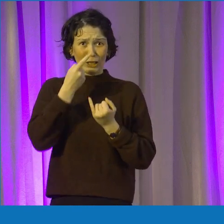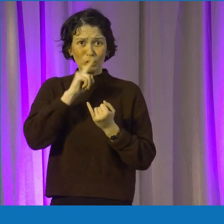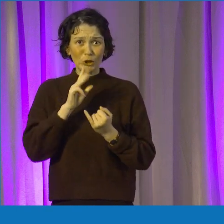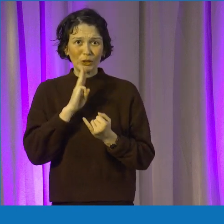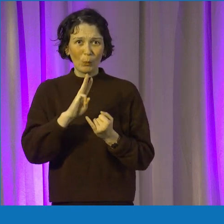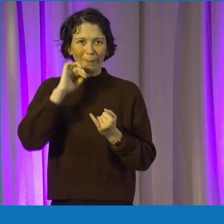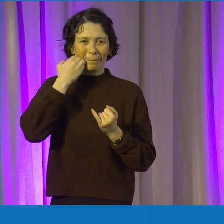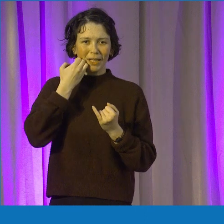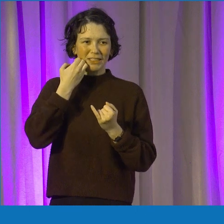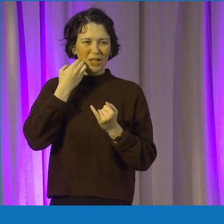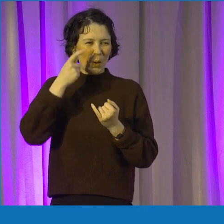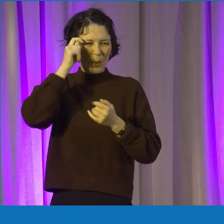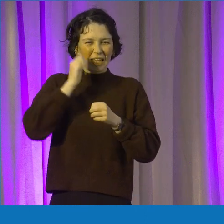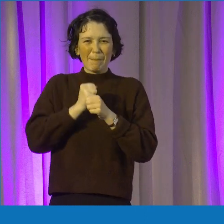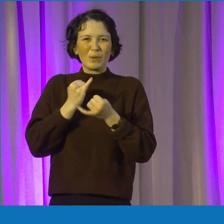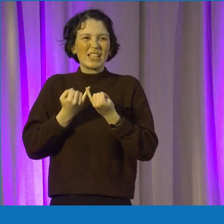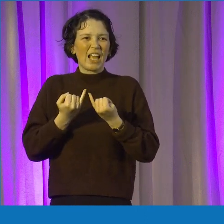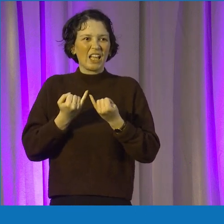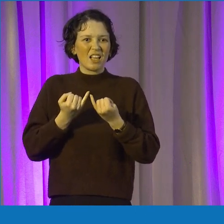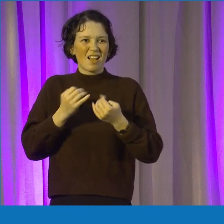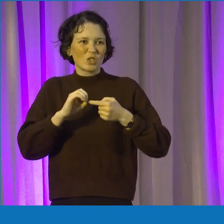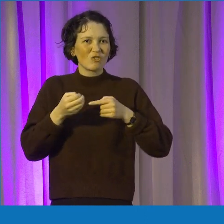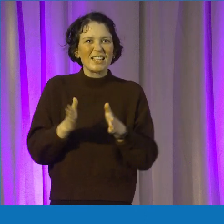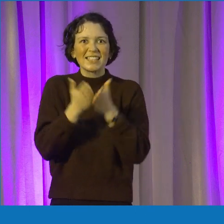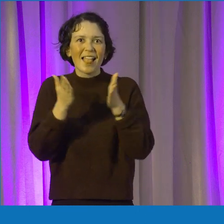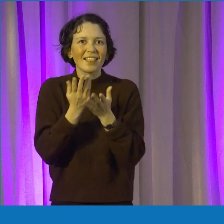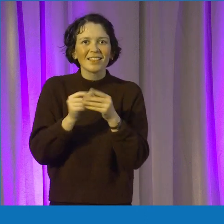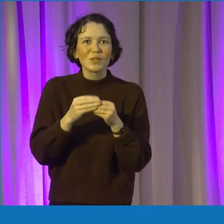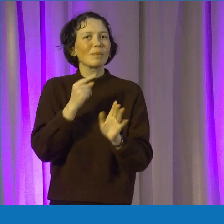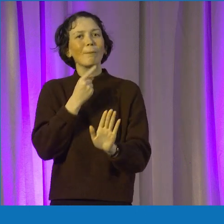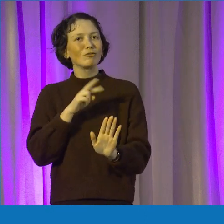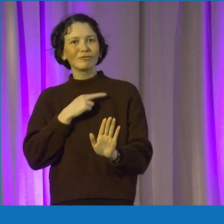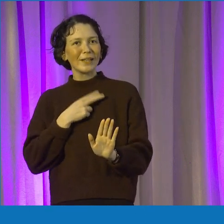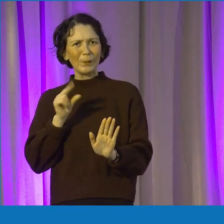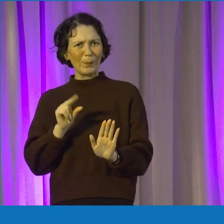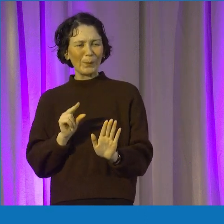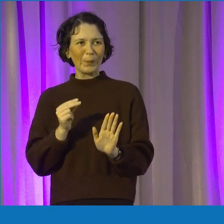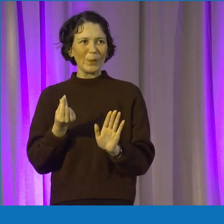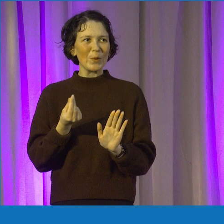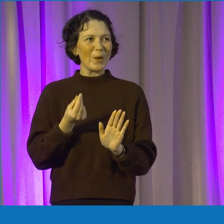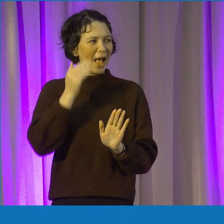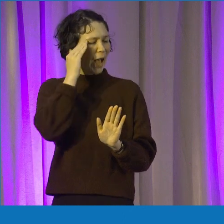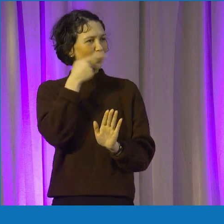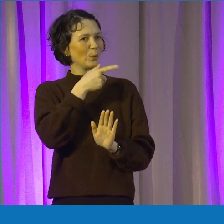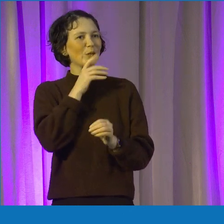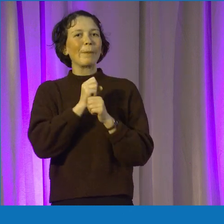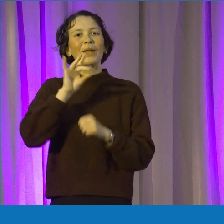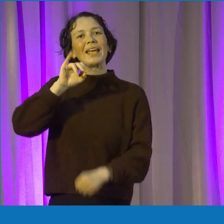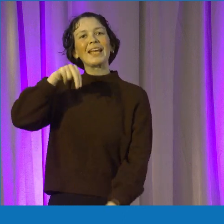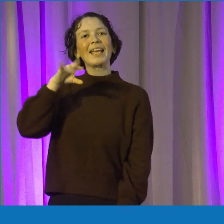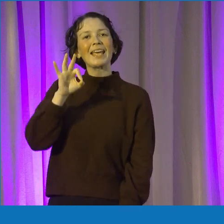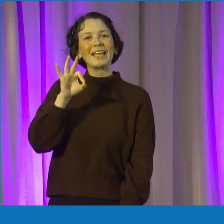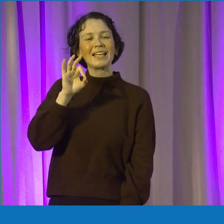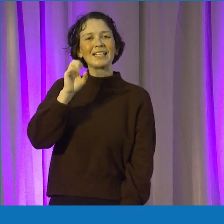you think of networking, it's like salesy in that way, but it definitely is not that. And someone who we had come on and talk on Tash TV was Kingsley Akins. He talked about